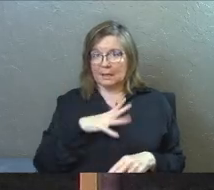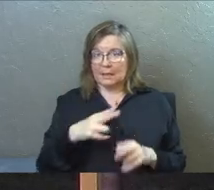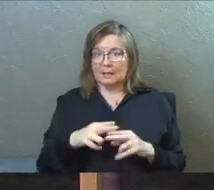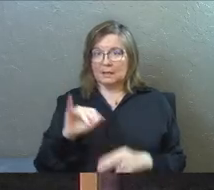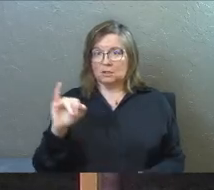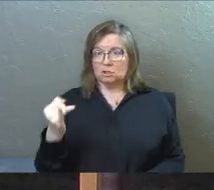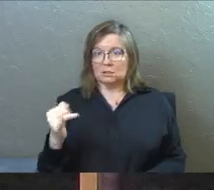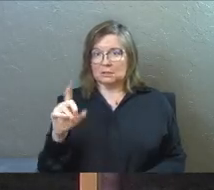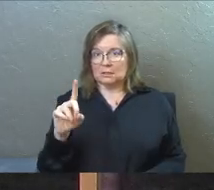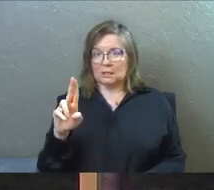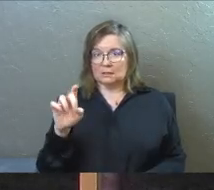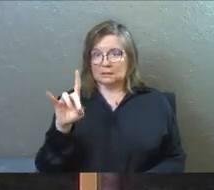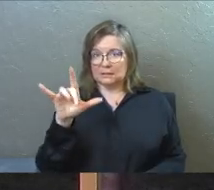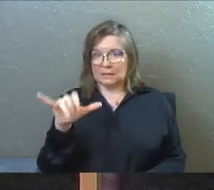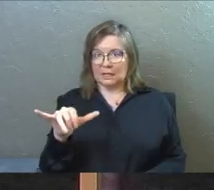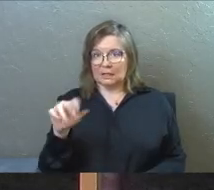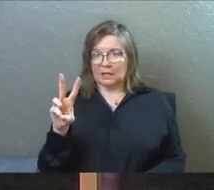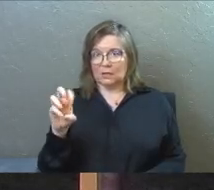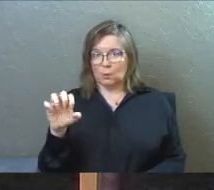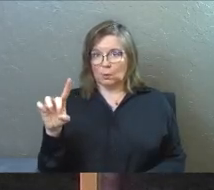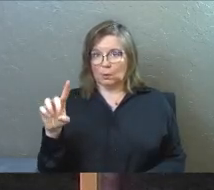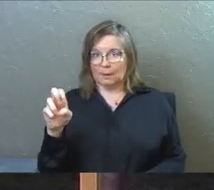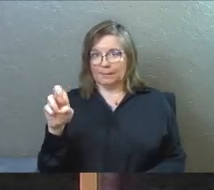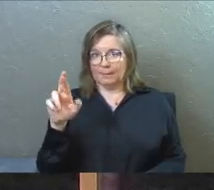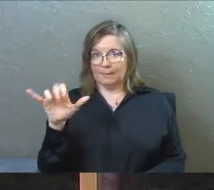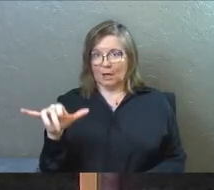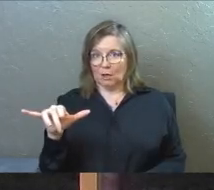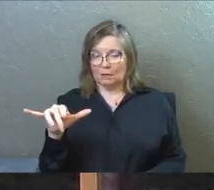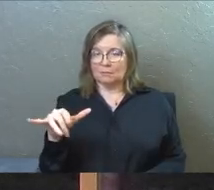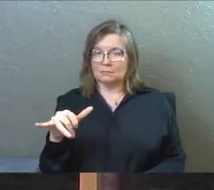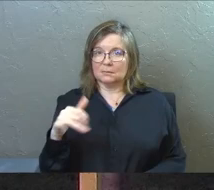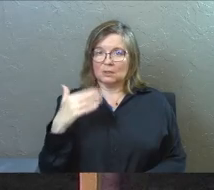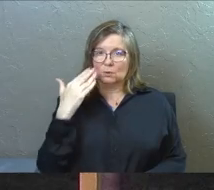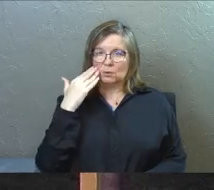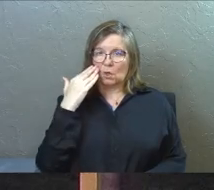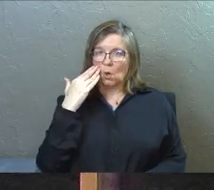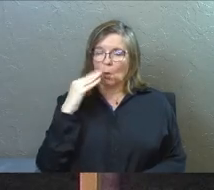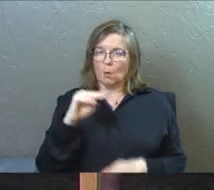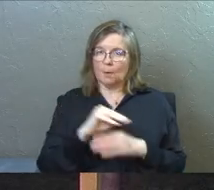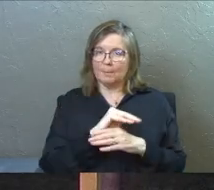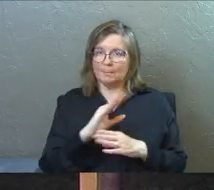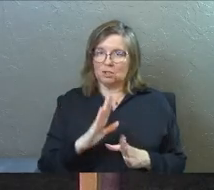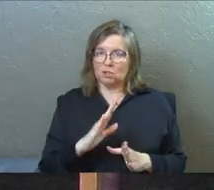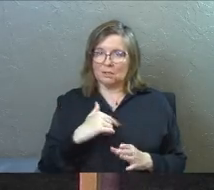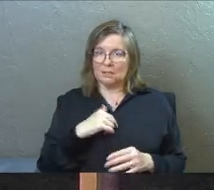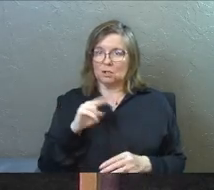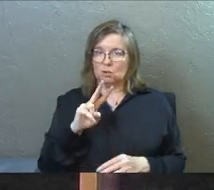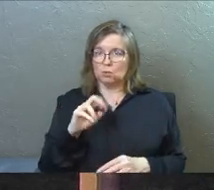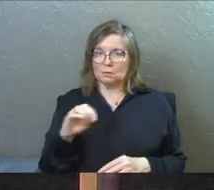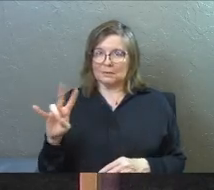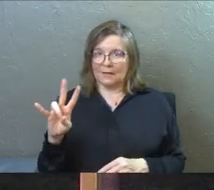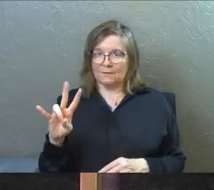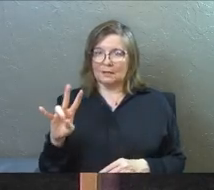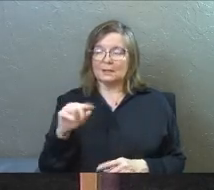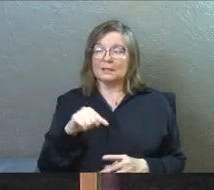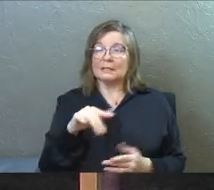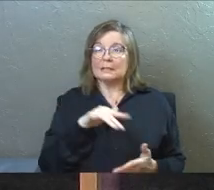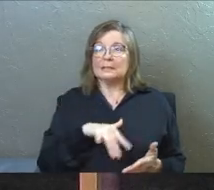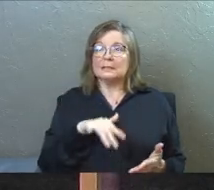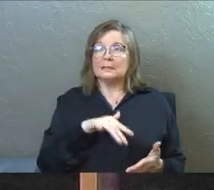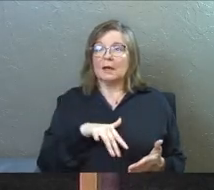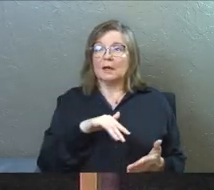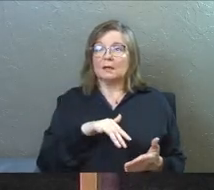named J. Dudley Woodbury. That's quite a name, yes? He was a well-known missionary. He did this in 2007. He